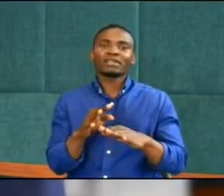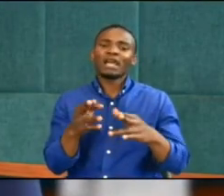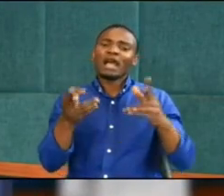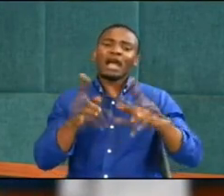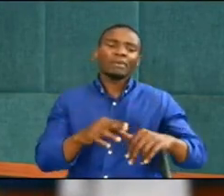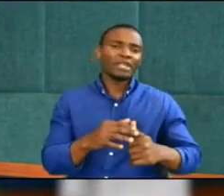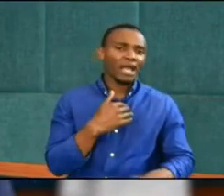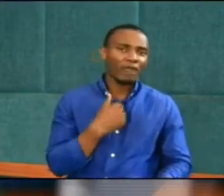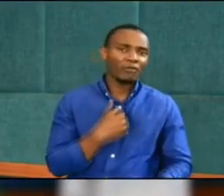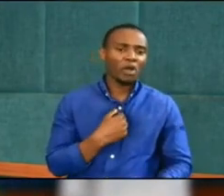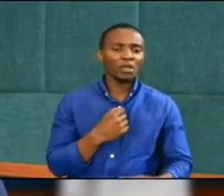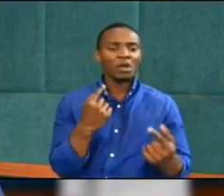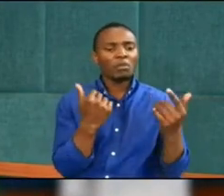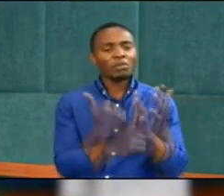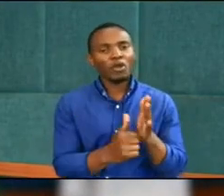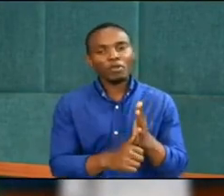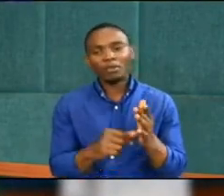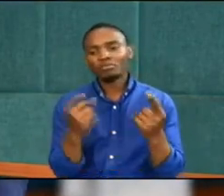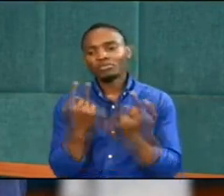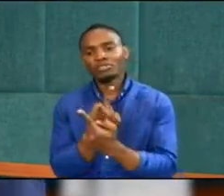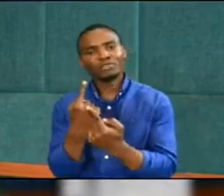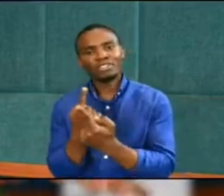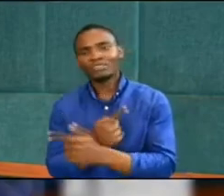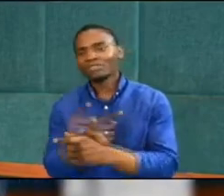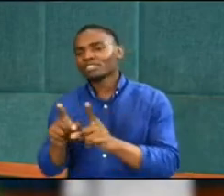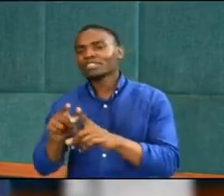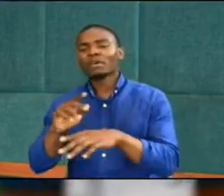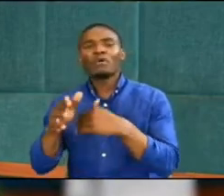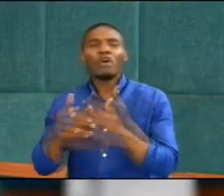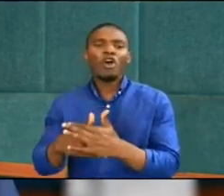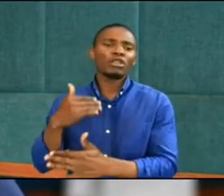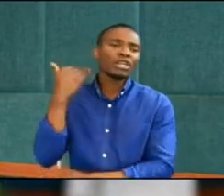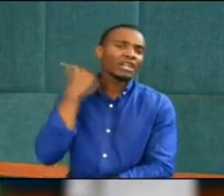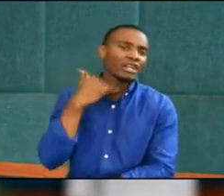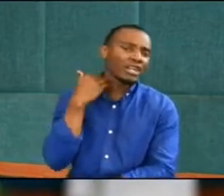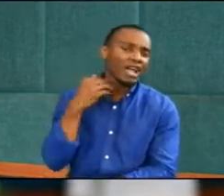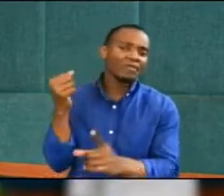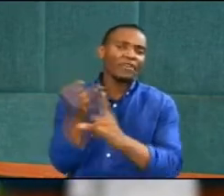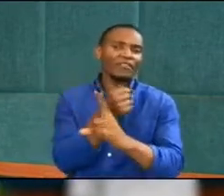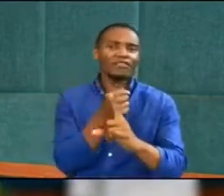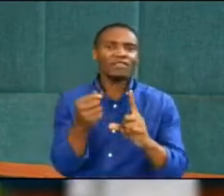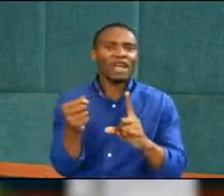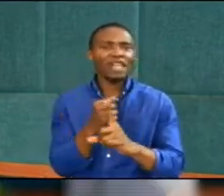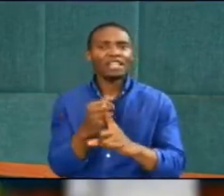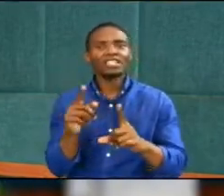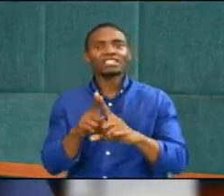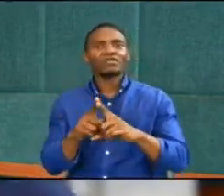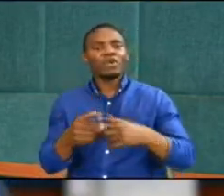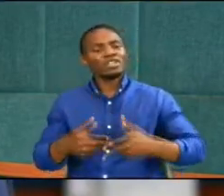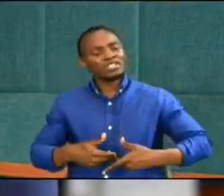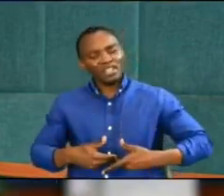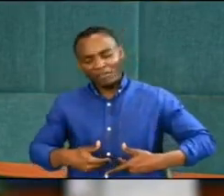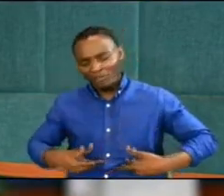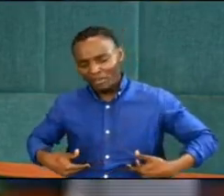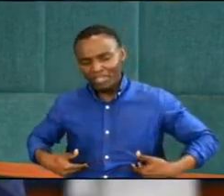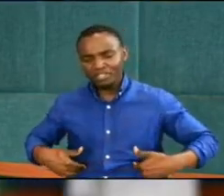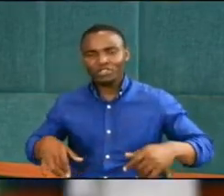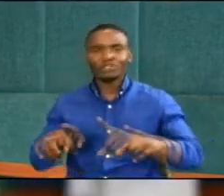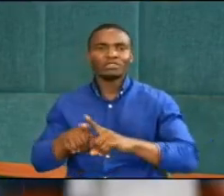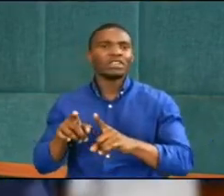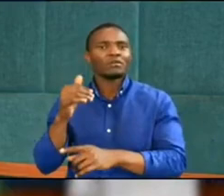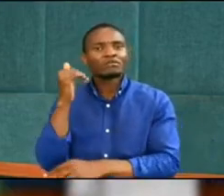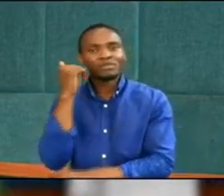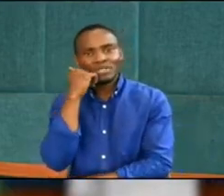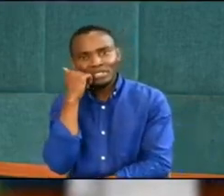if we have problems here and problems here and all kind of crime and violence and starvation and disease and all the other